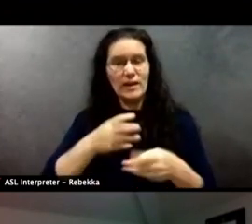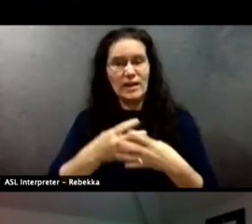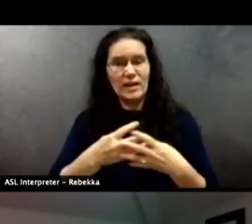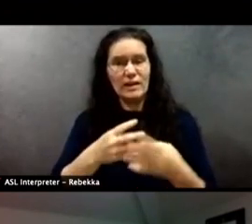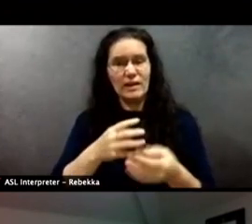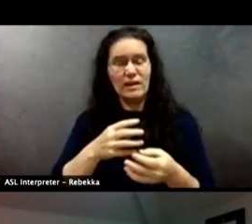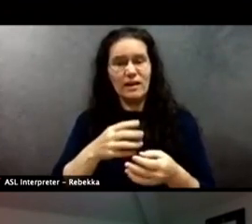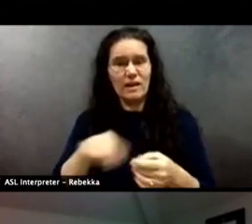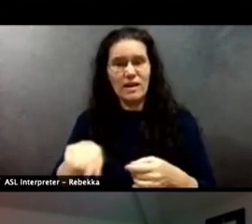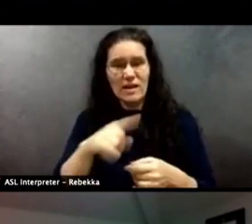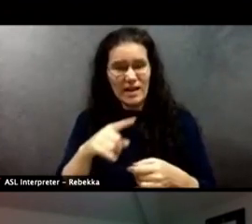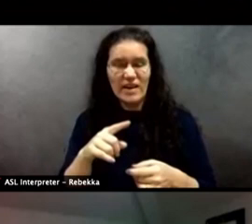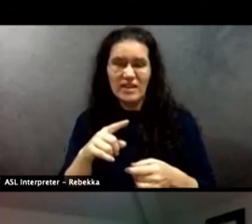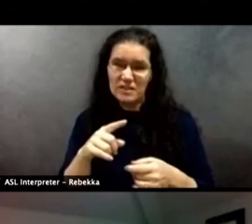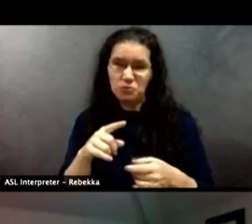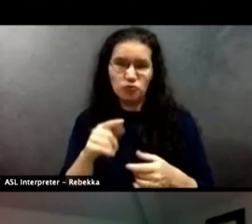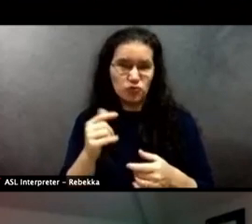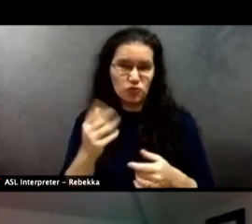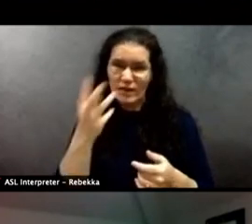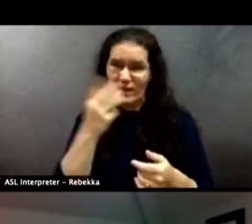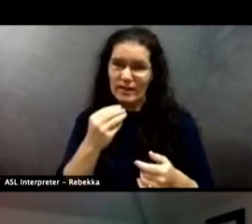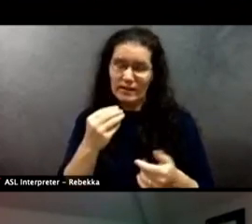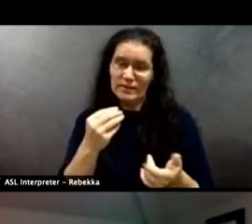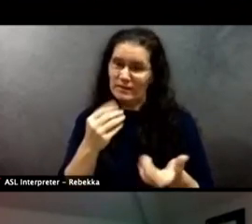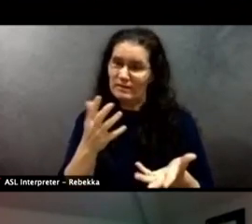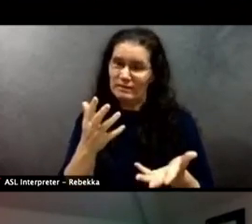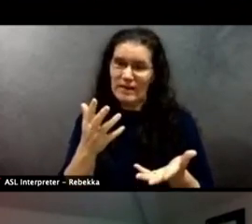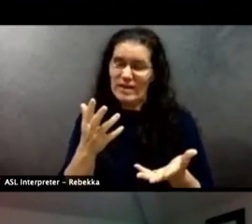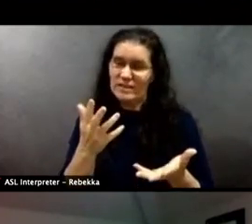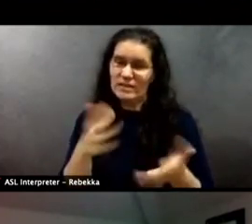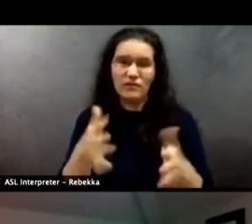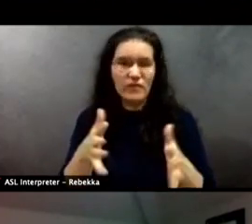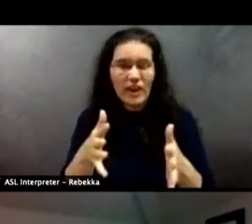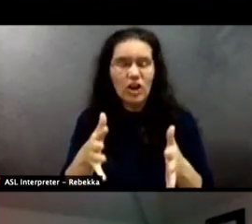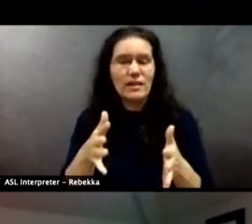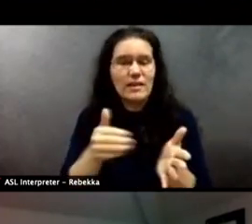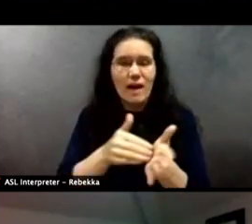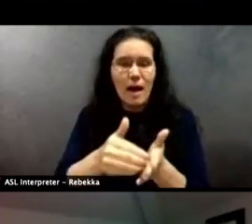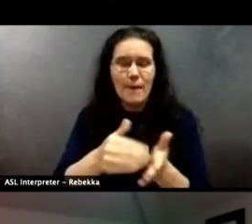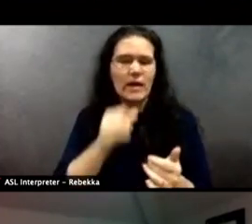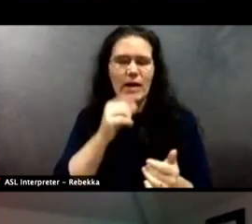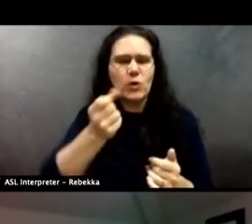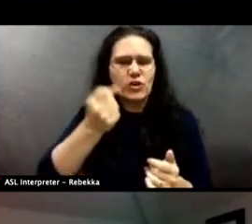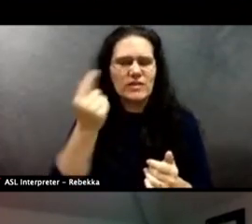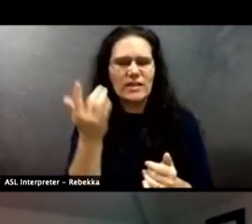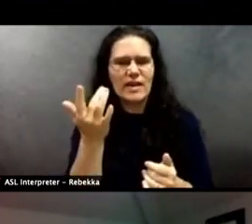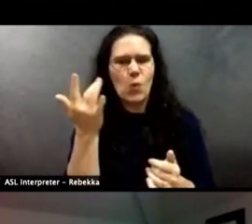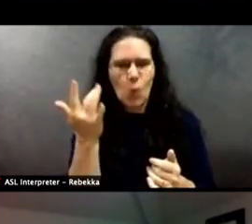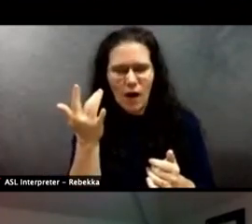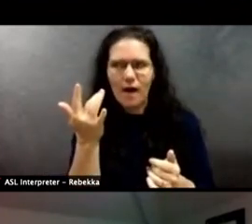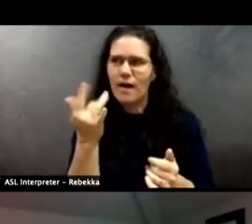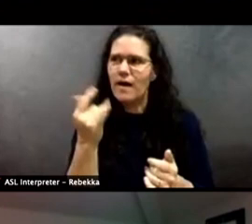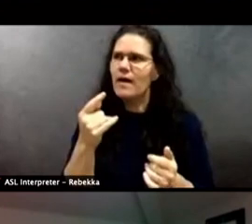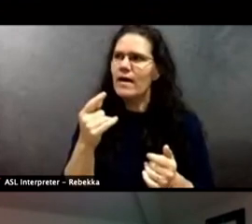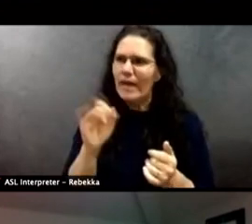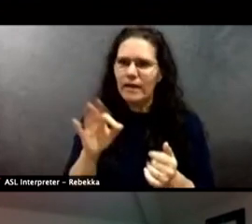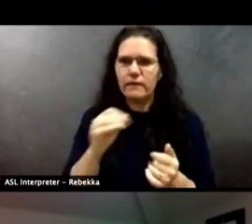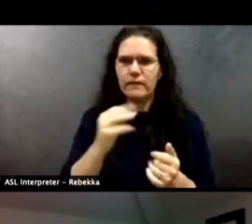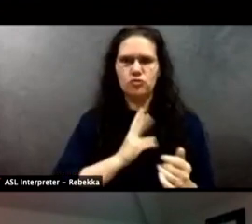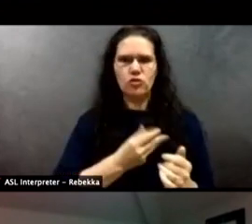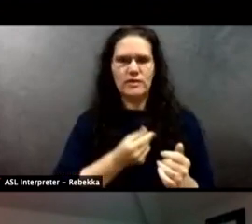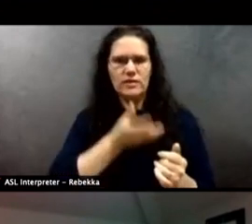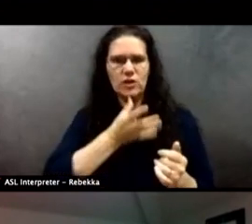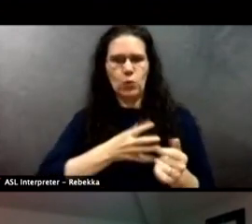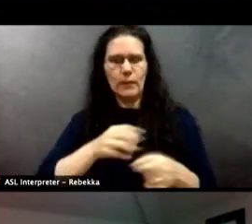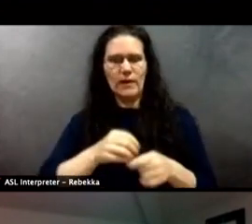This is a fairly common thing, and I don't understand why law enforcement, who has a transgender woman in custody, like